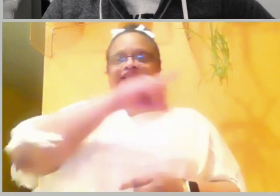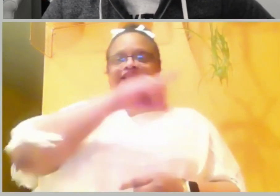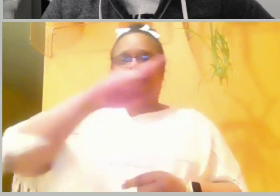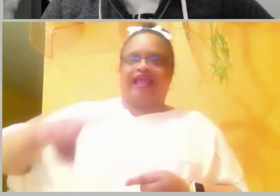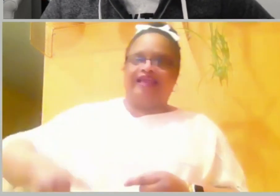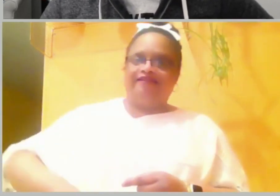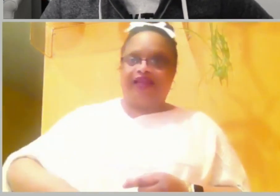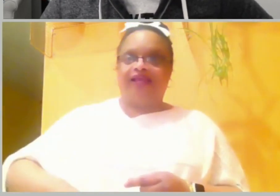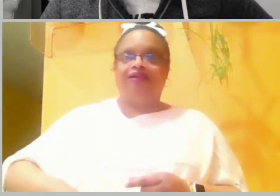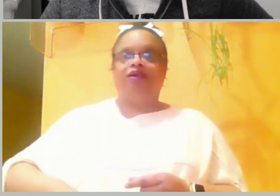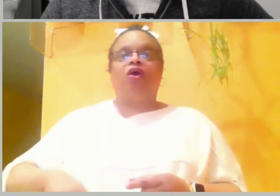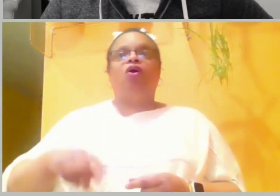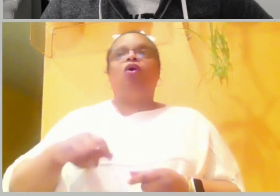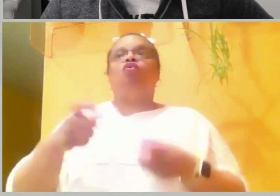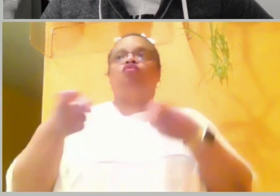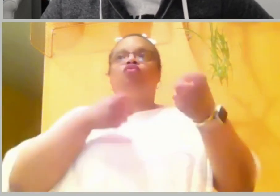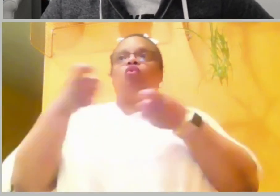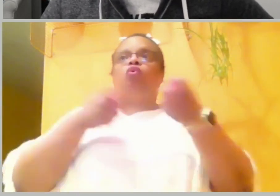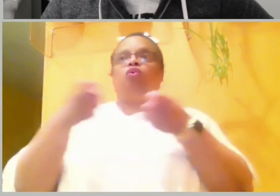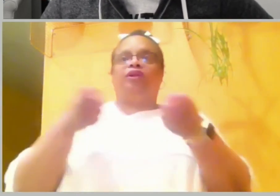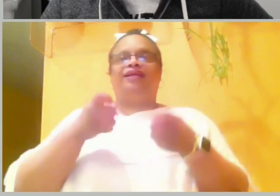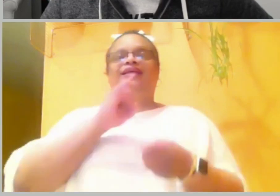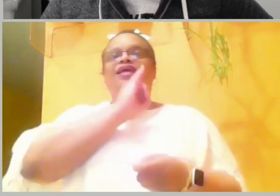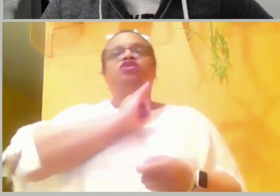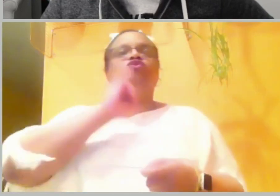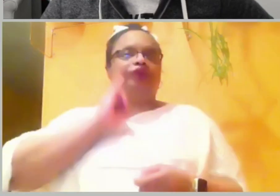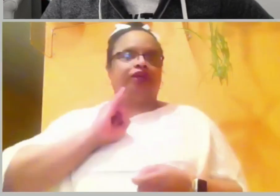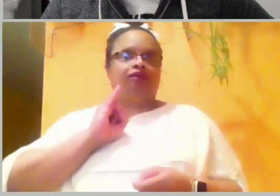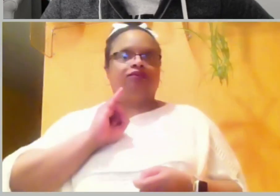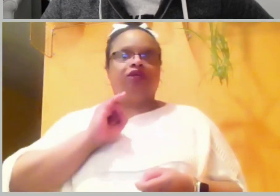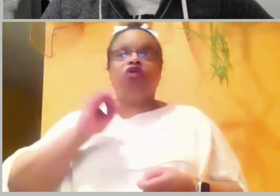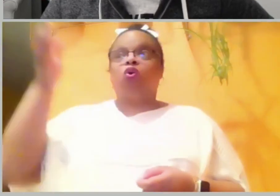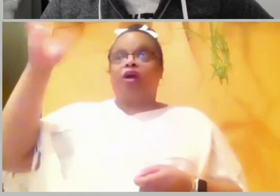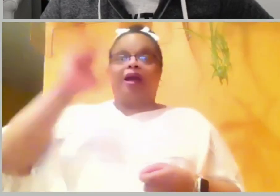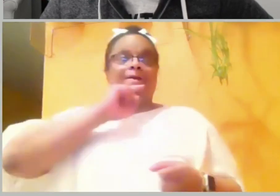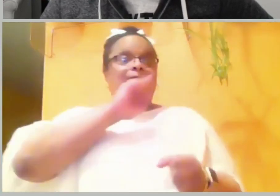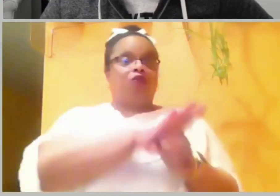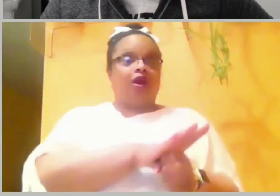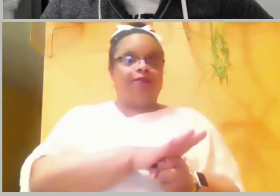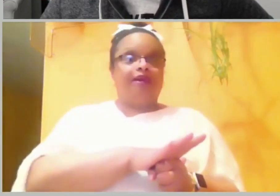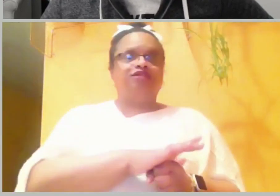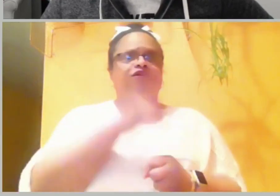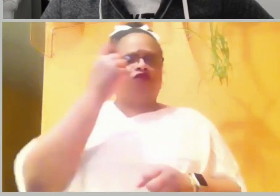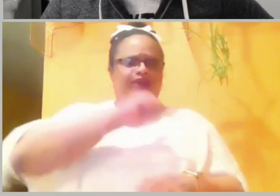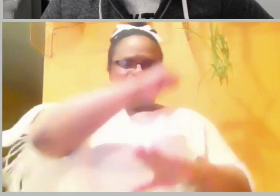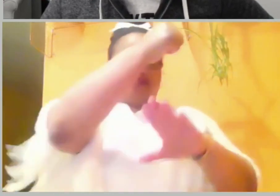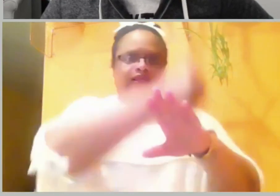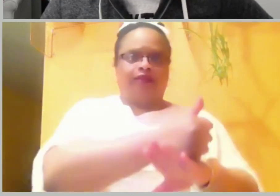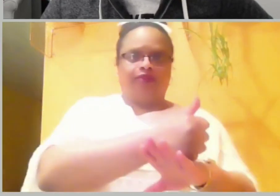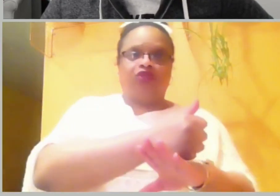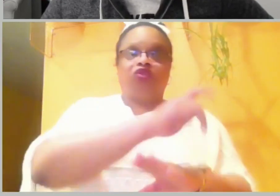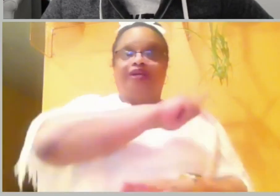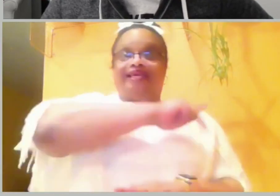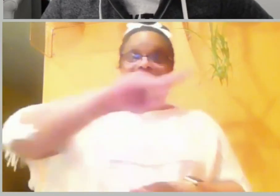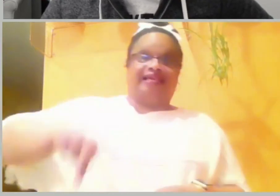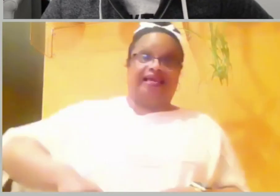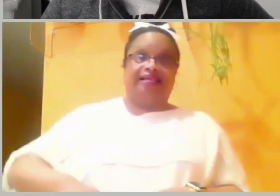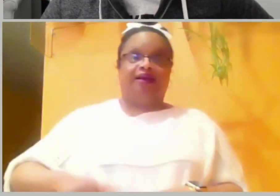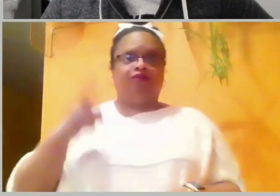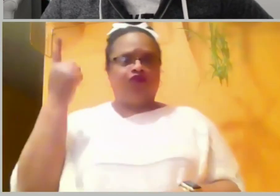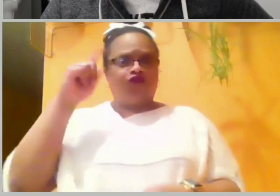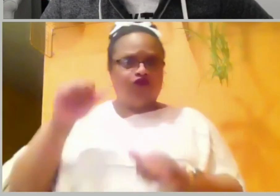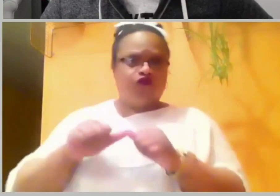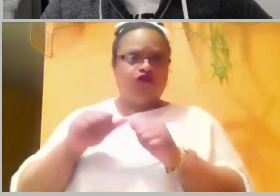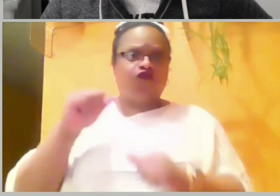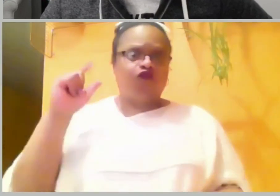of David to establish a kingdom that would endure forever. It was a promise that the Messiah, Jesus Christ,